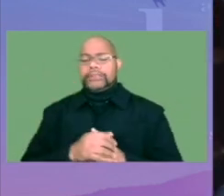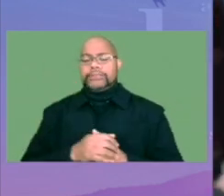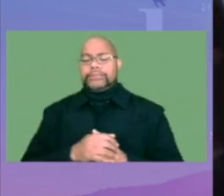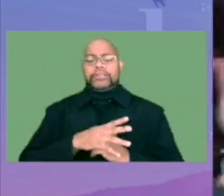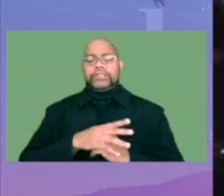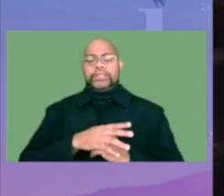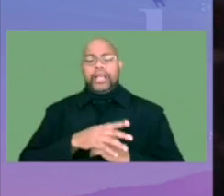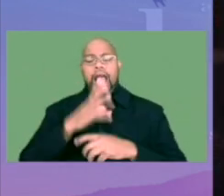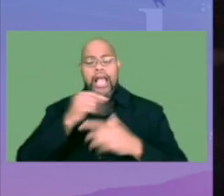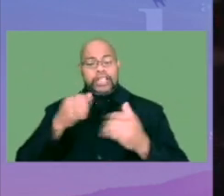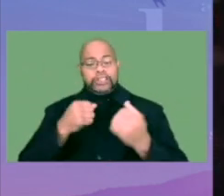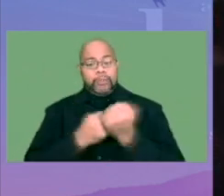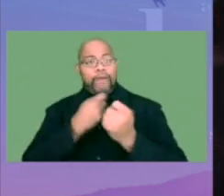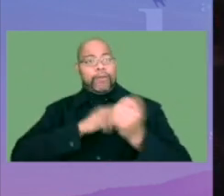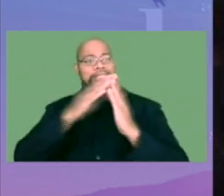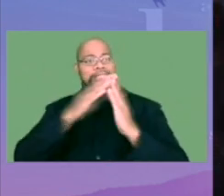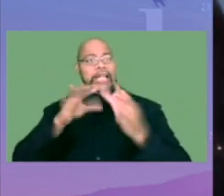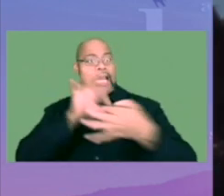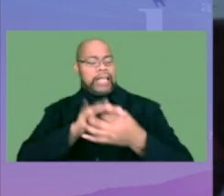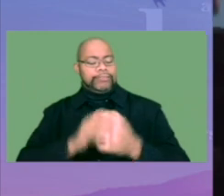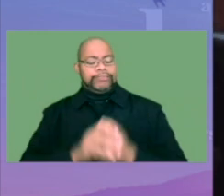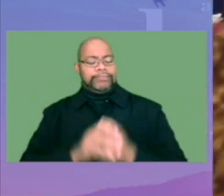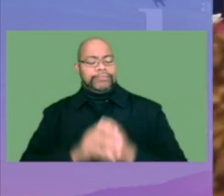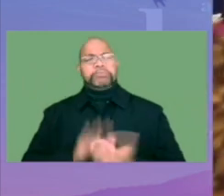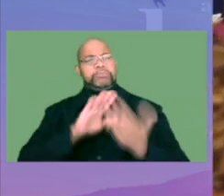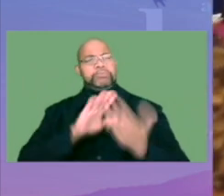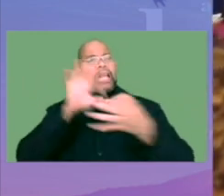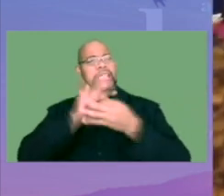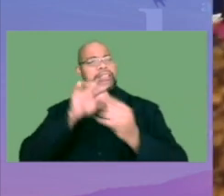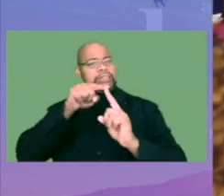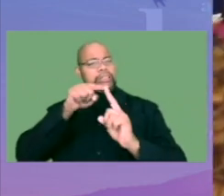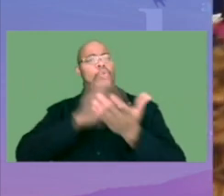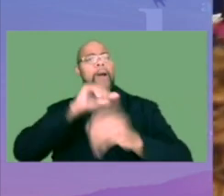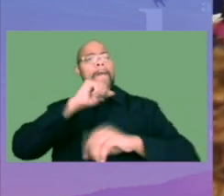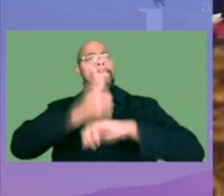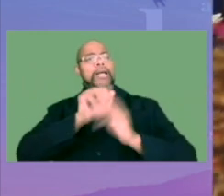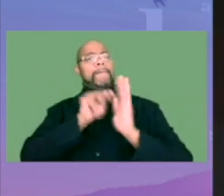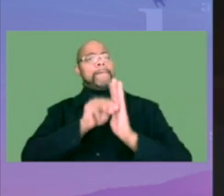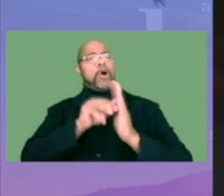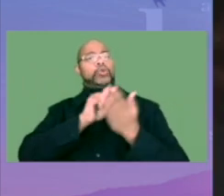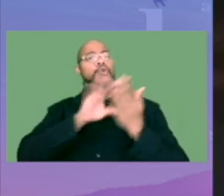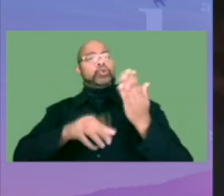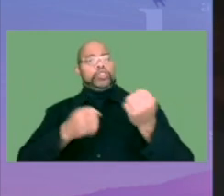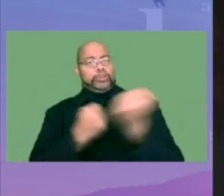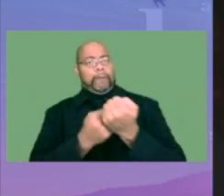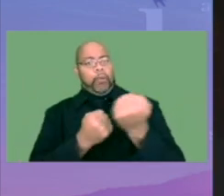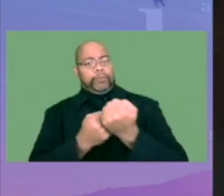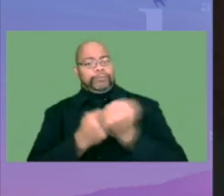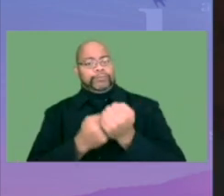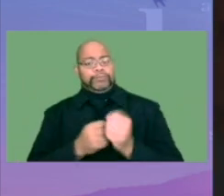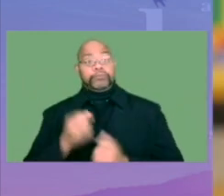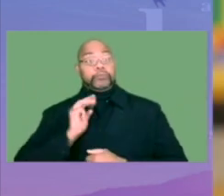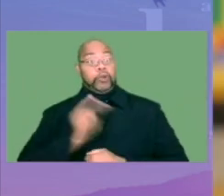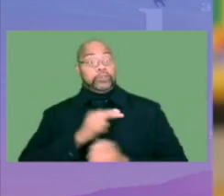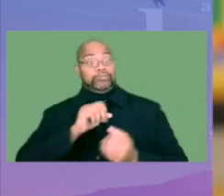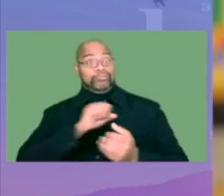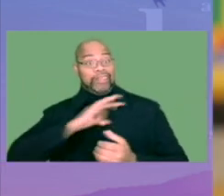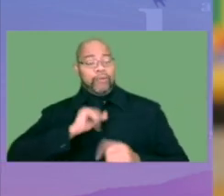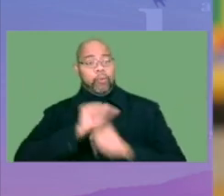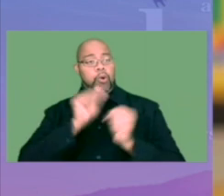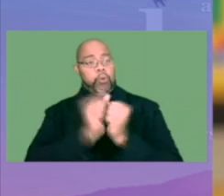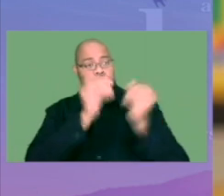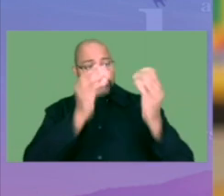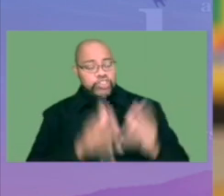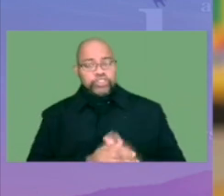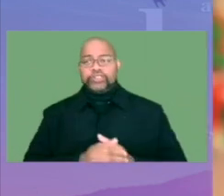CityConnects. CityConnects is a school-based model of student support. Our staff works with teachers and